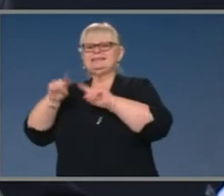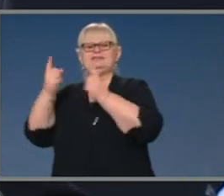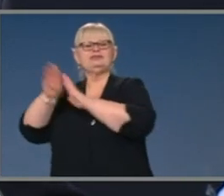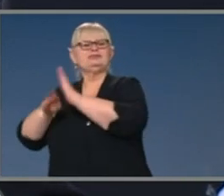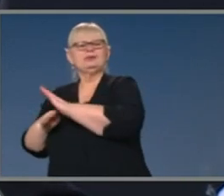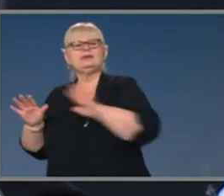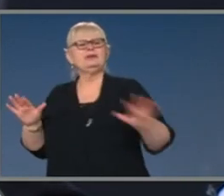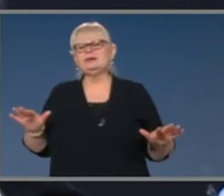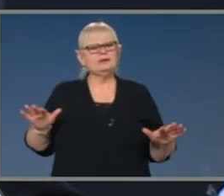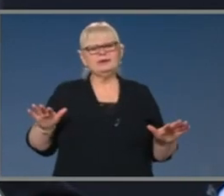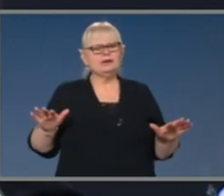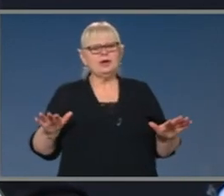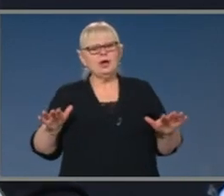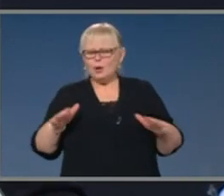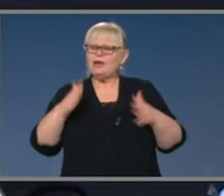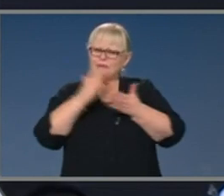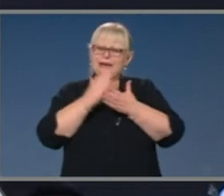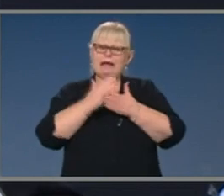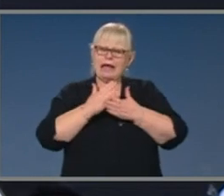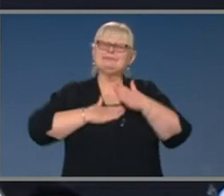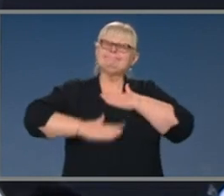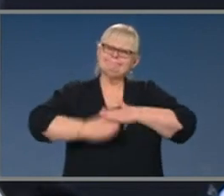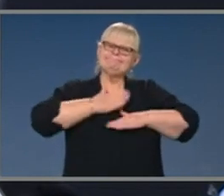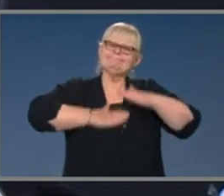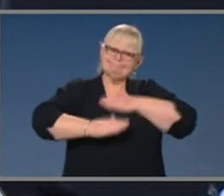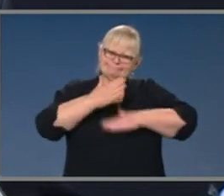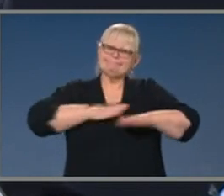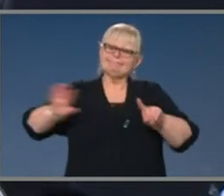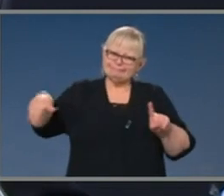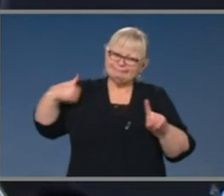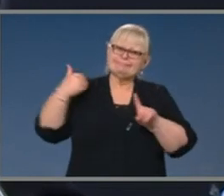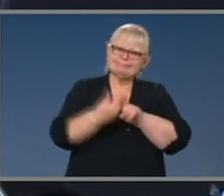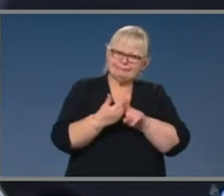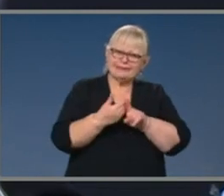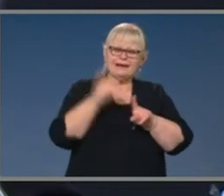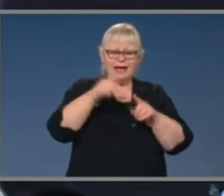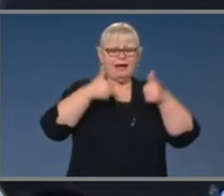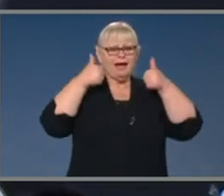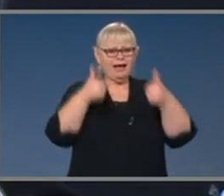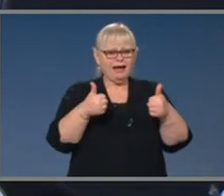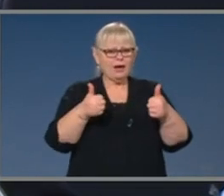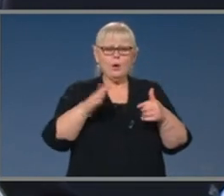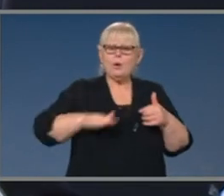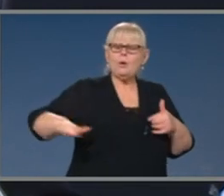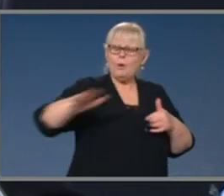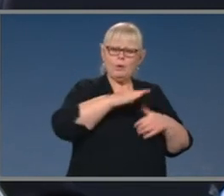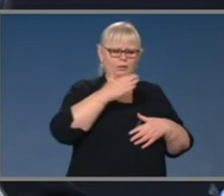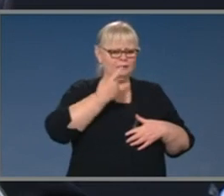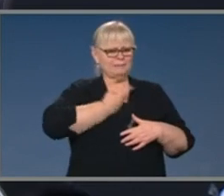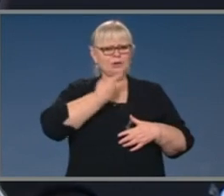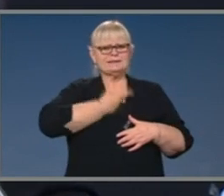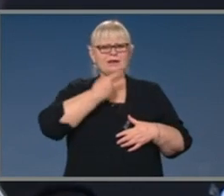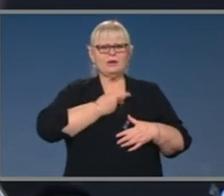Australians have made great sacrifices to get us to where we are today. And everyone has had very significant personal issues about